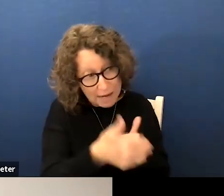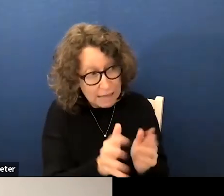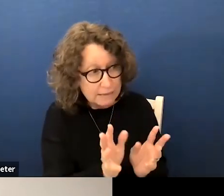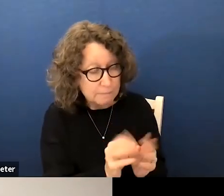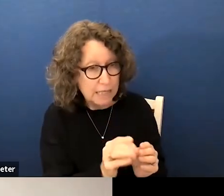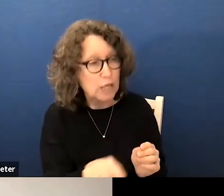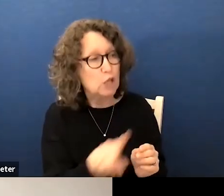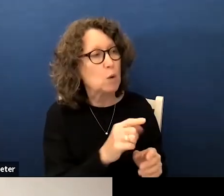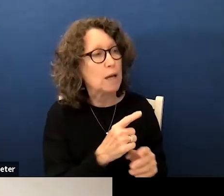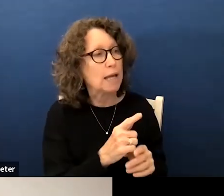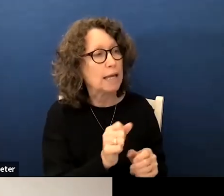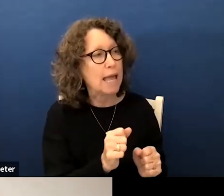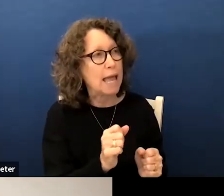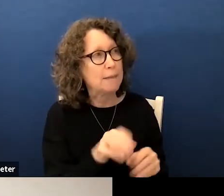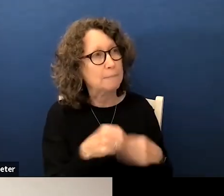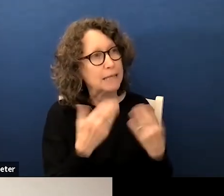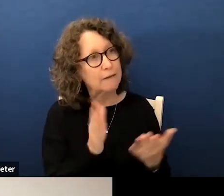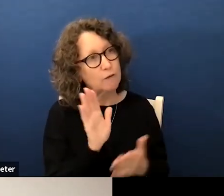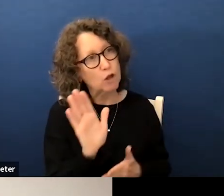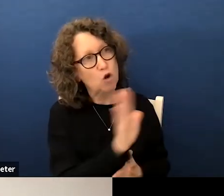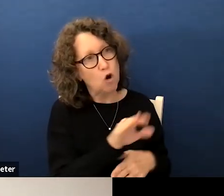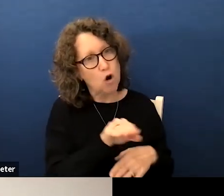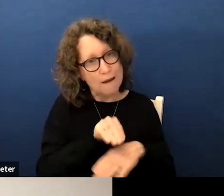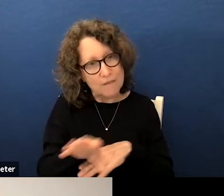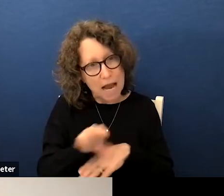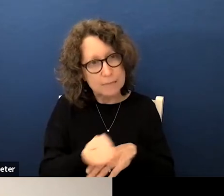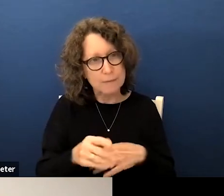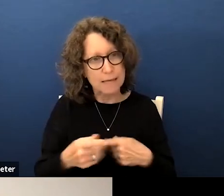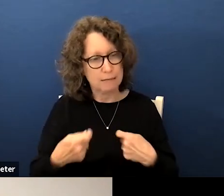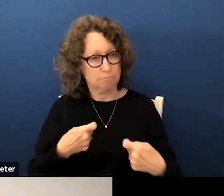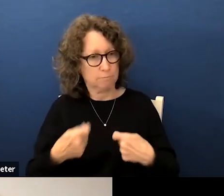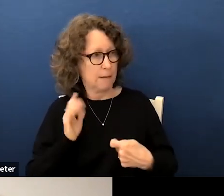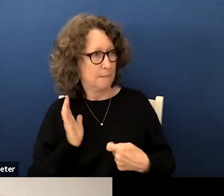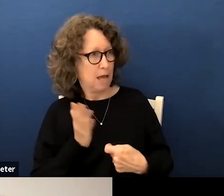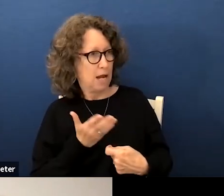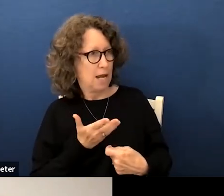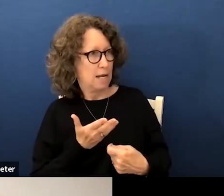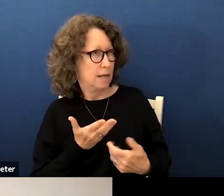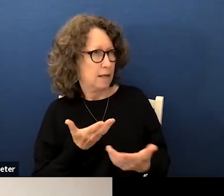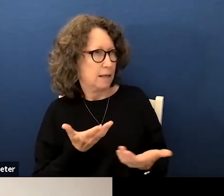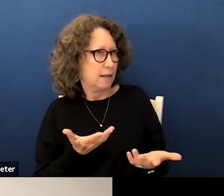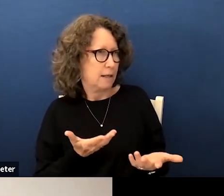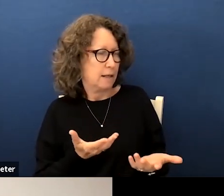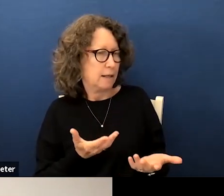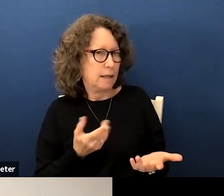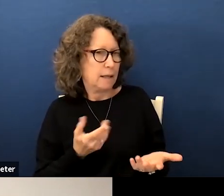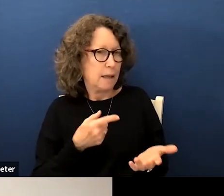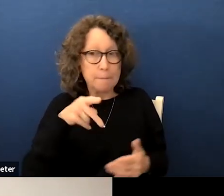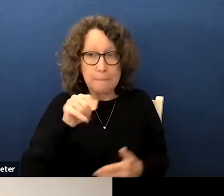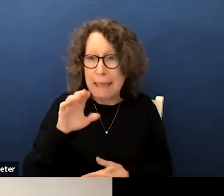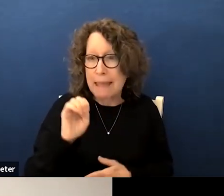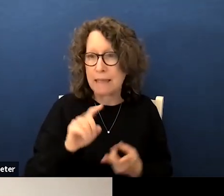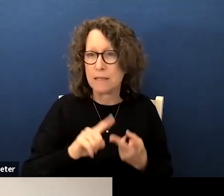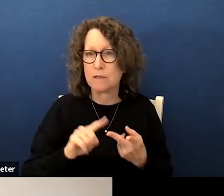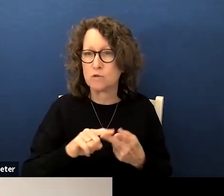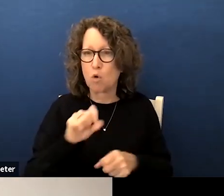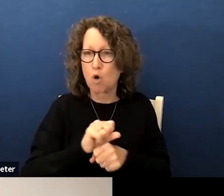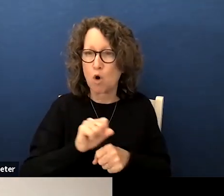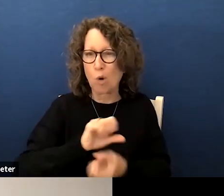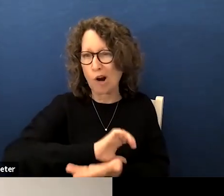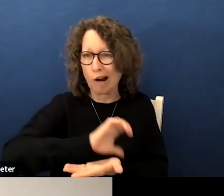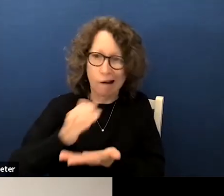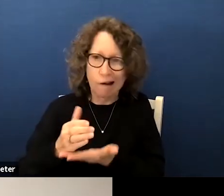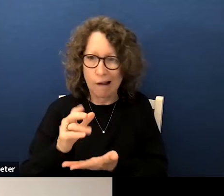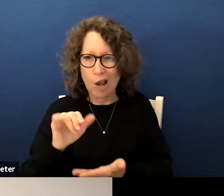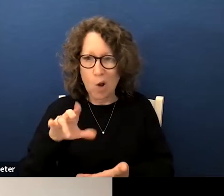you can be you know giving your your advisement and direction to us about things like pace or workload and and we can you know